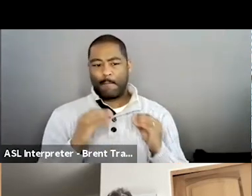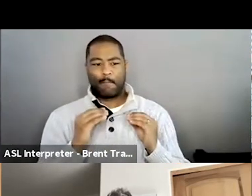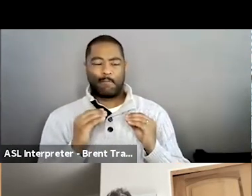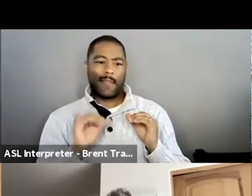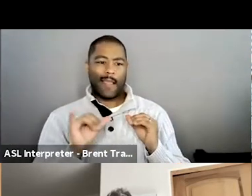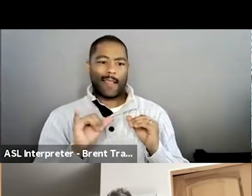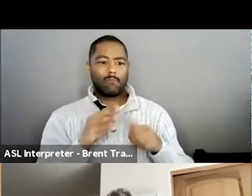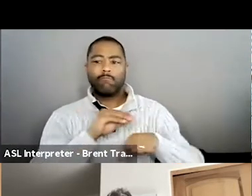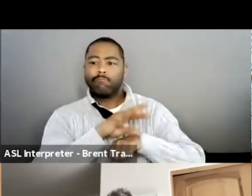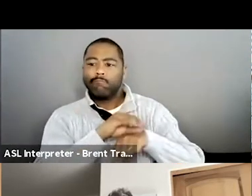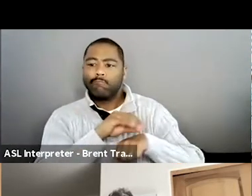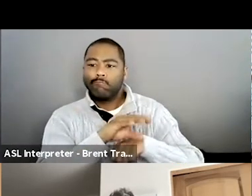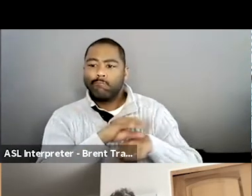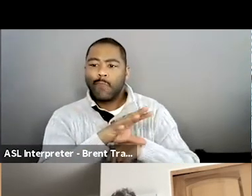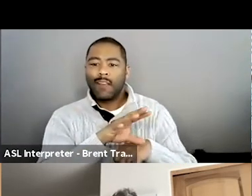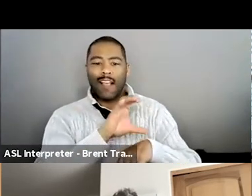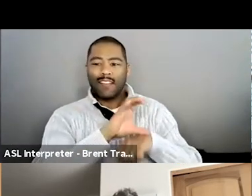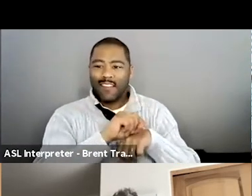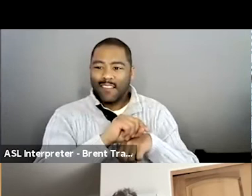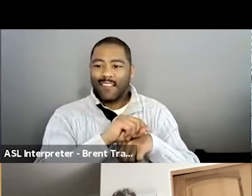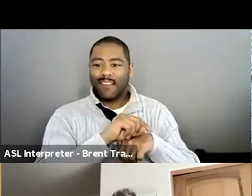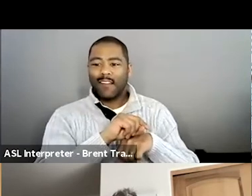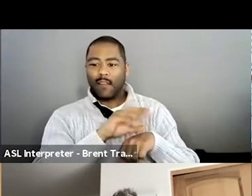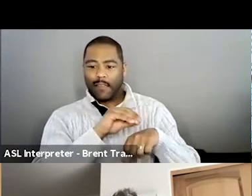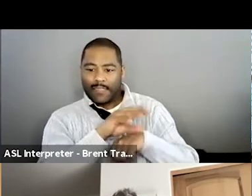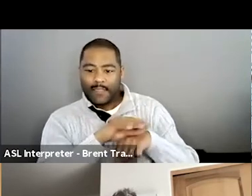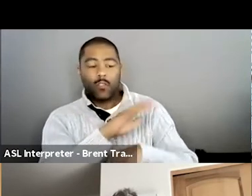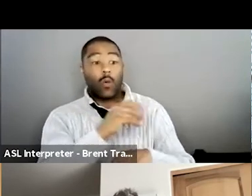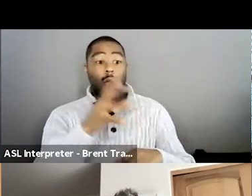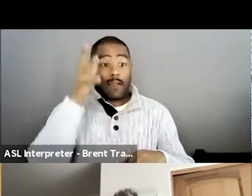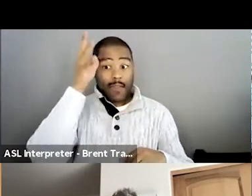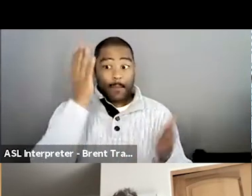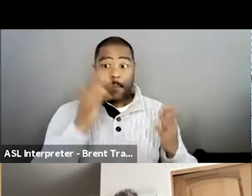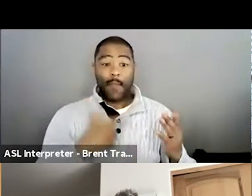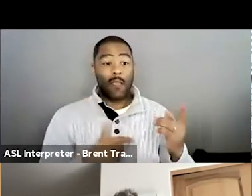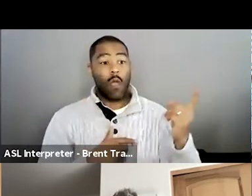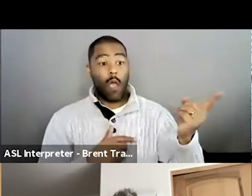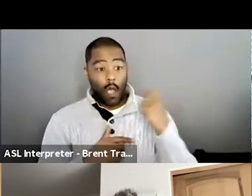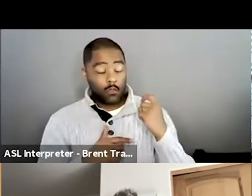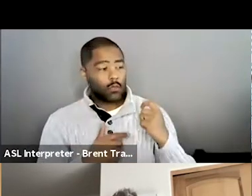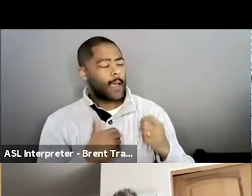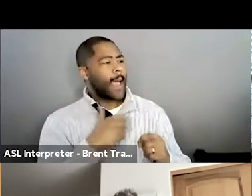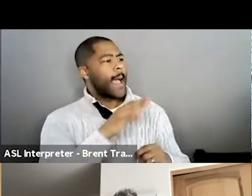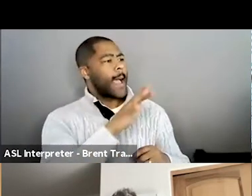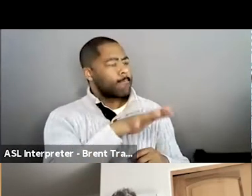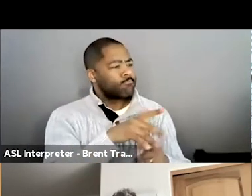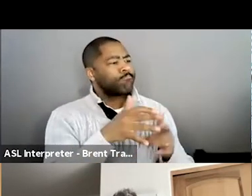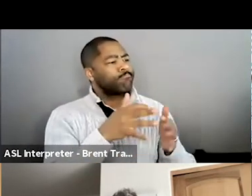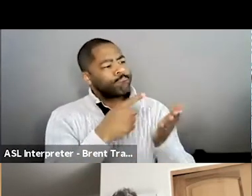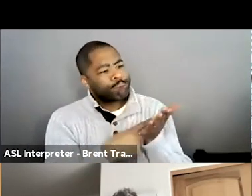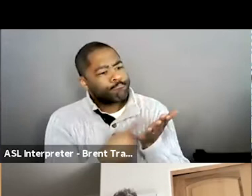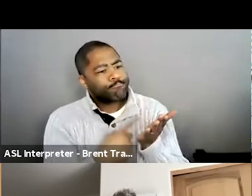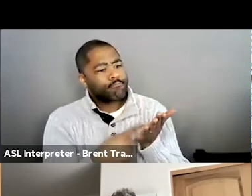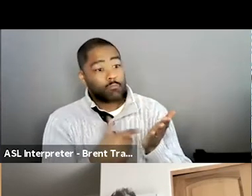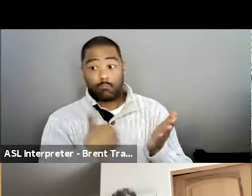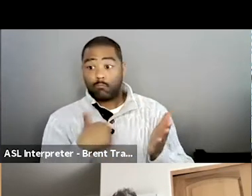consultant and imagine a financial advisor who would say, this is why you want to do this. Let's put this out on the table and look at these elements